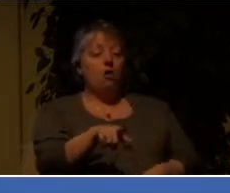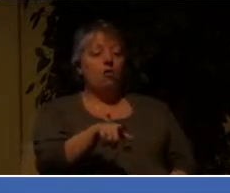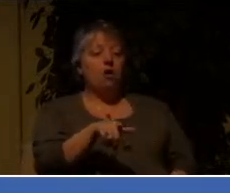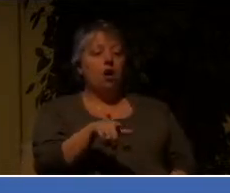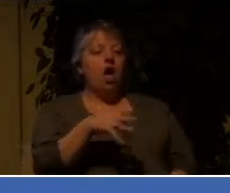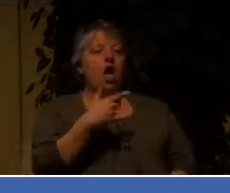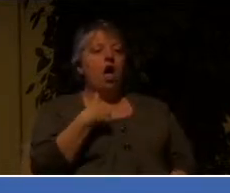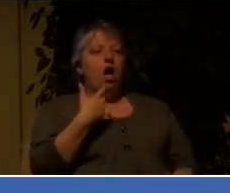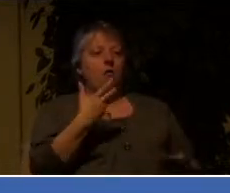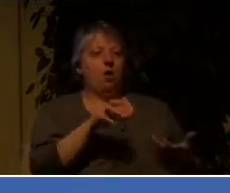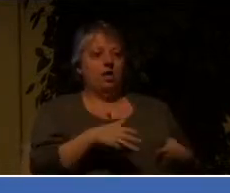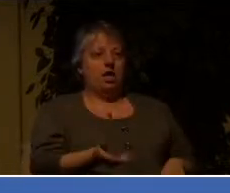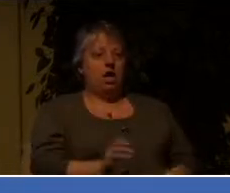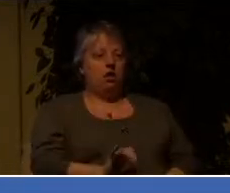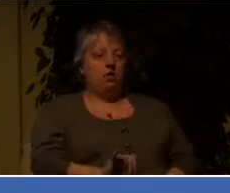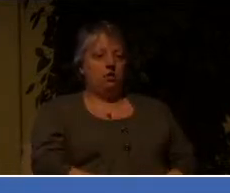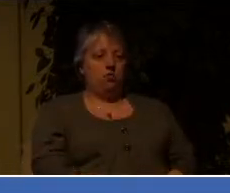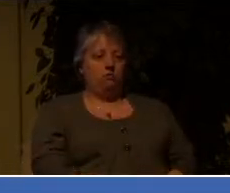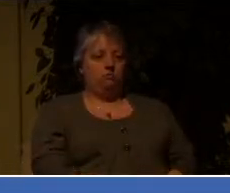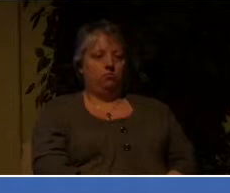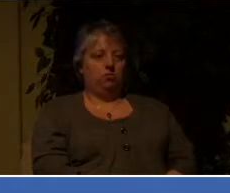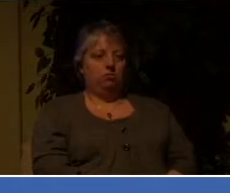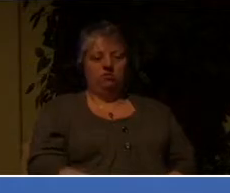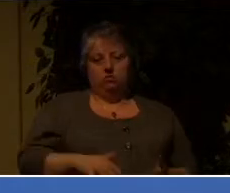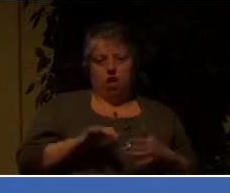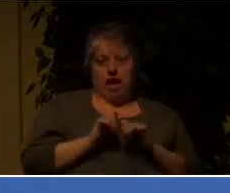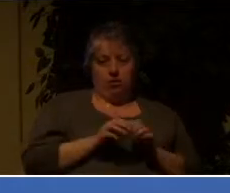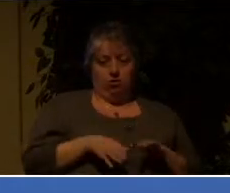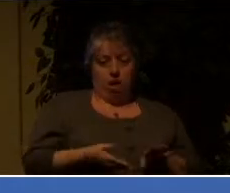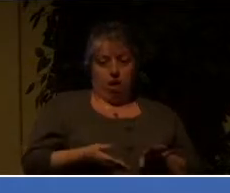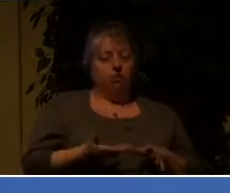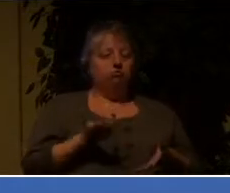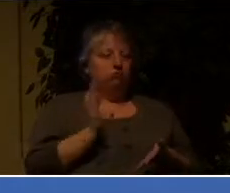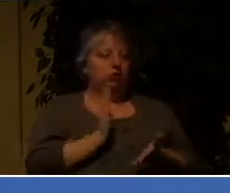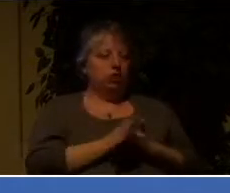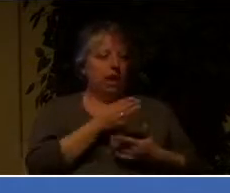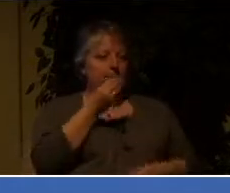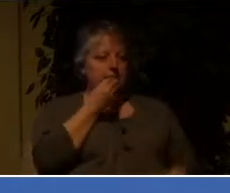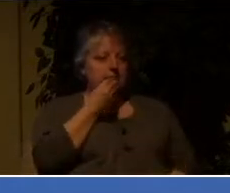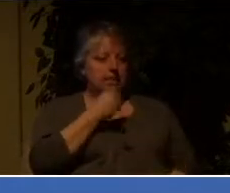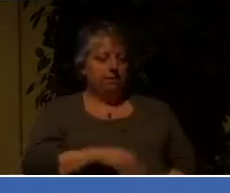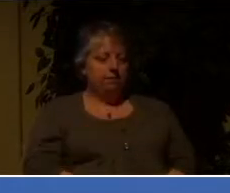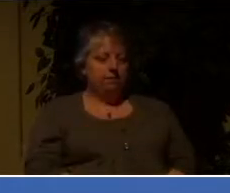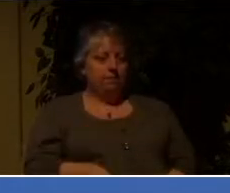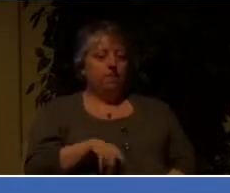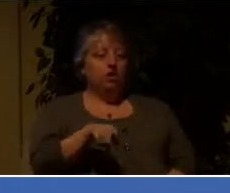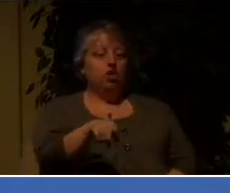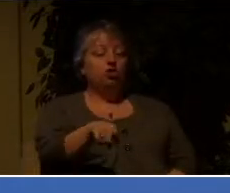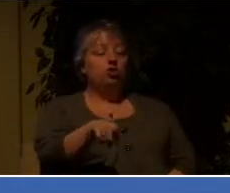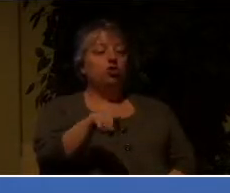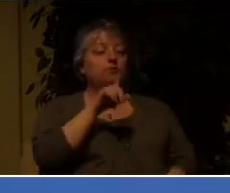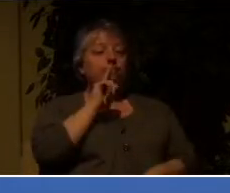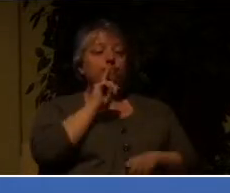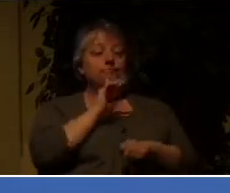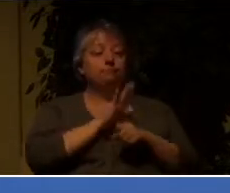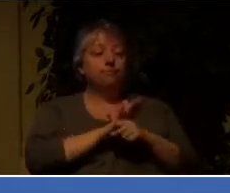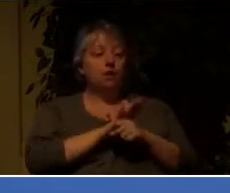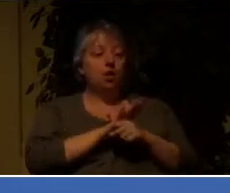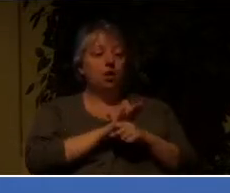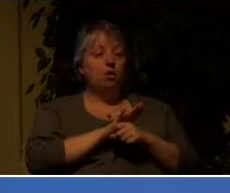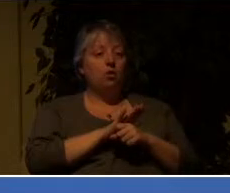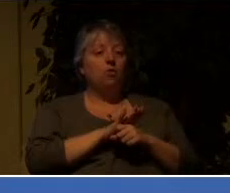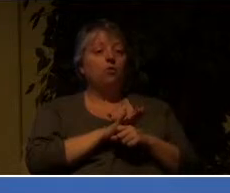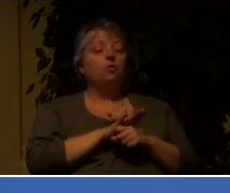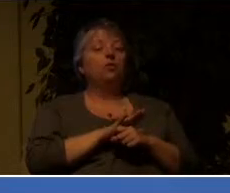So how are you going to die? Well, you stop eating. And so she made a vow at that point in history to